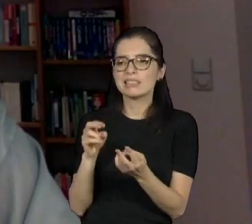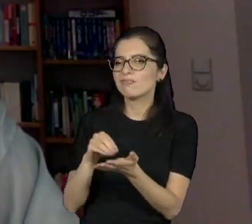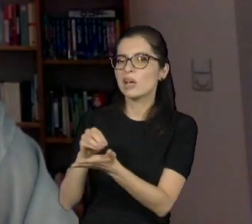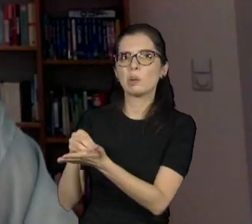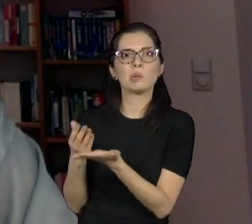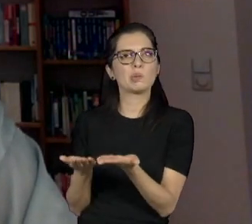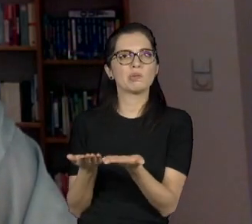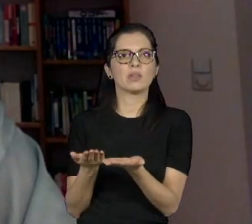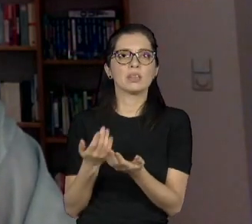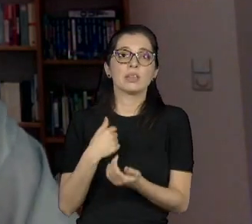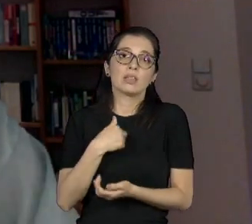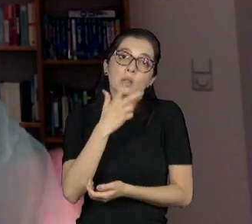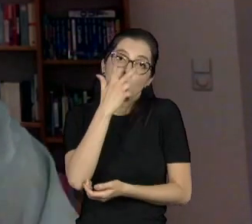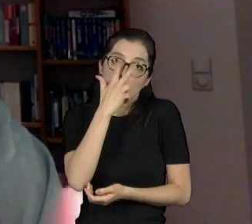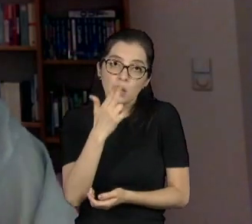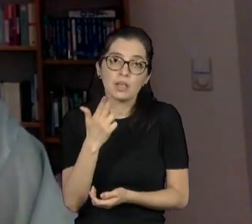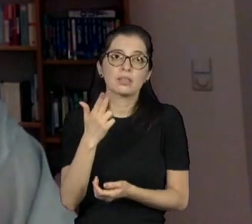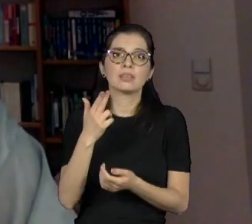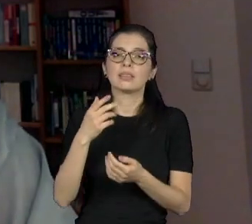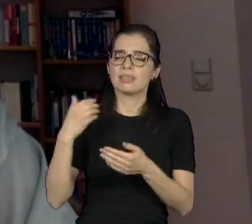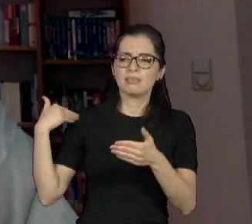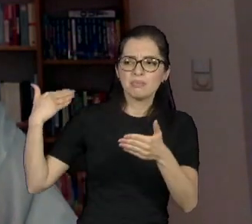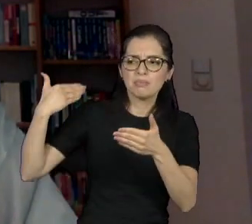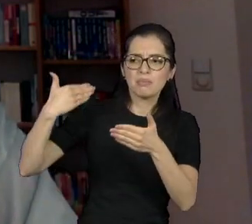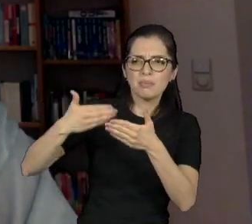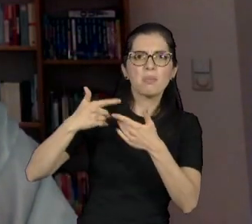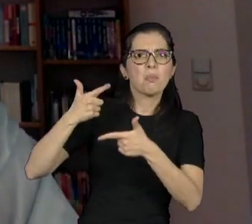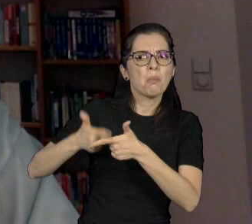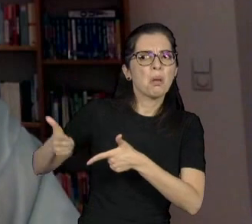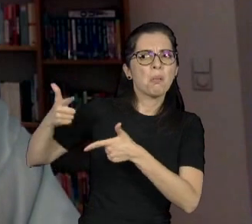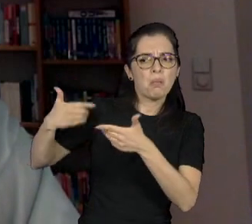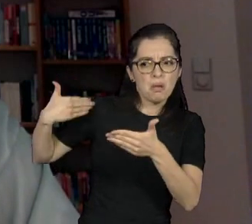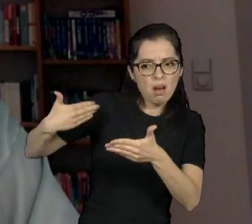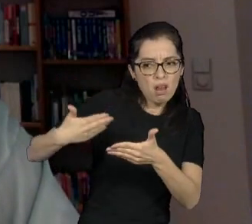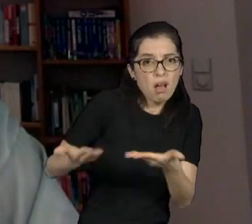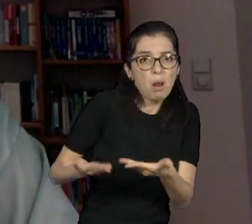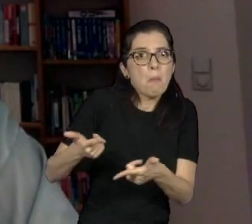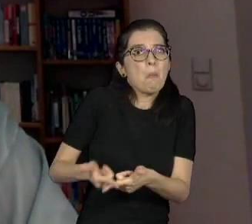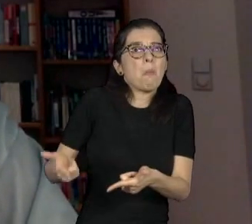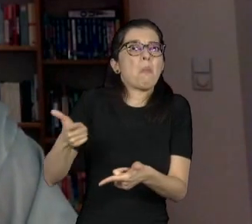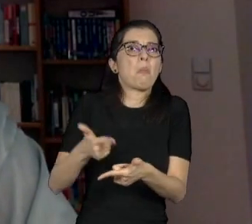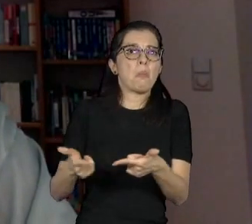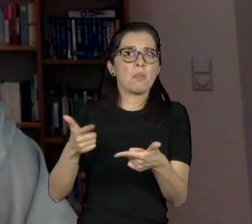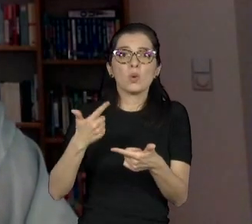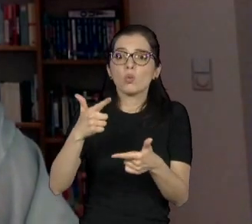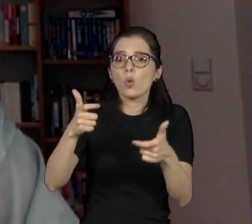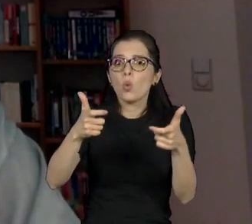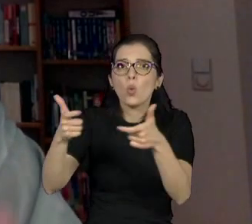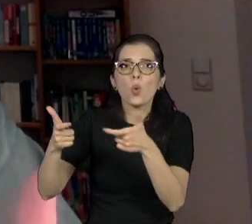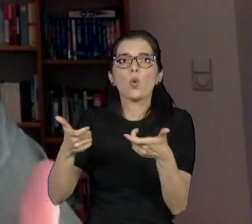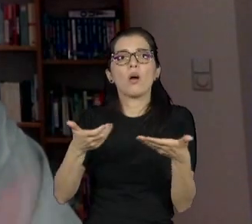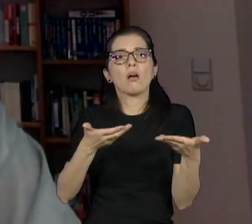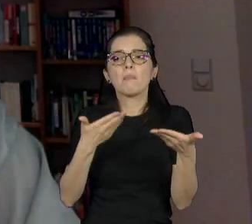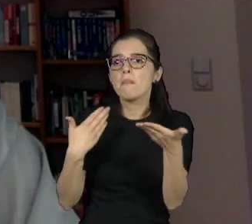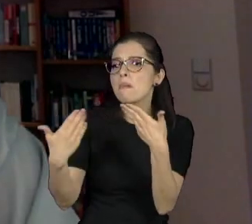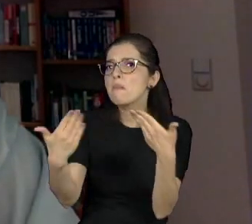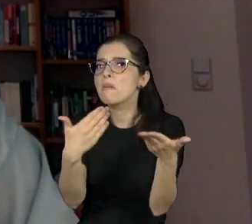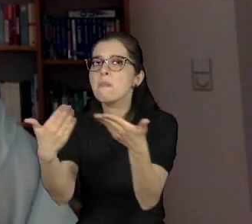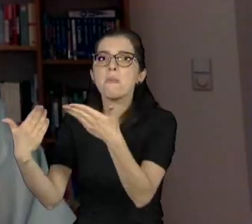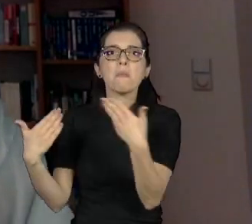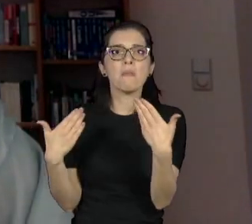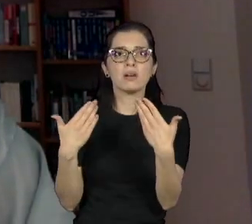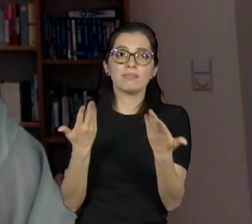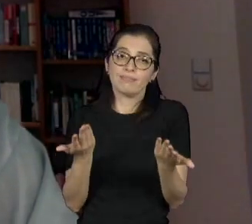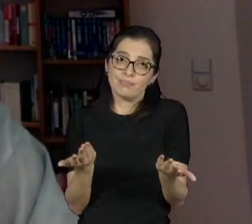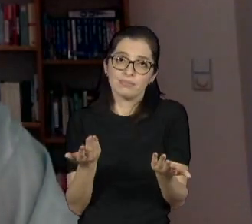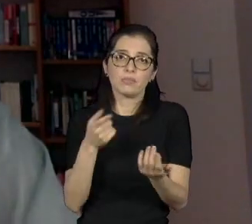I found to be quite stunning over the last years and there was no room for dialogue when I spoke with